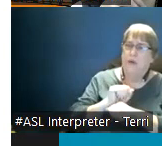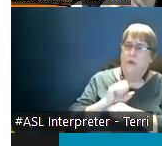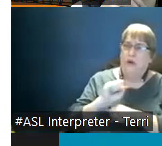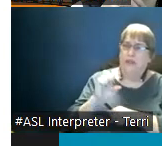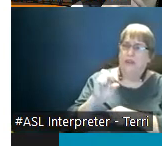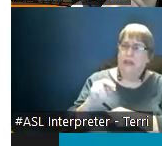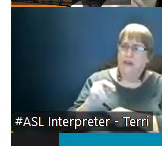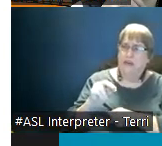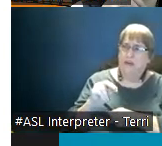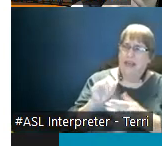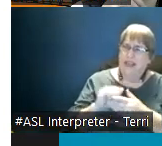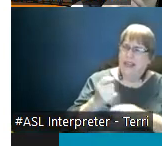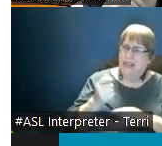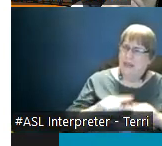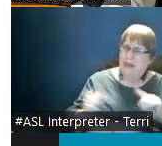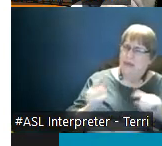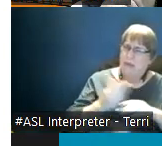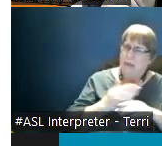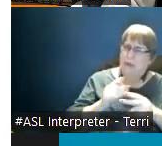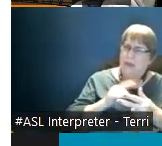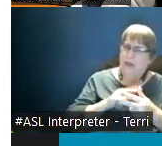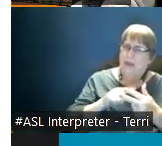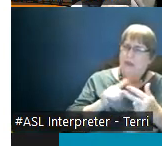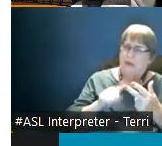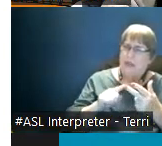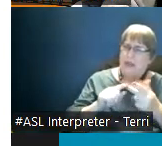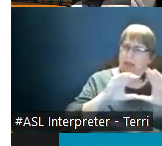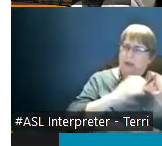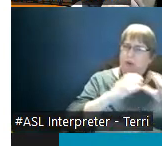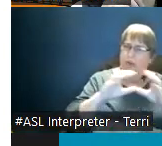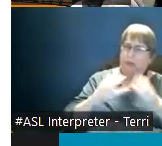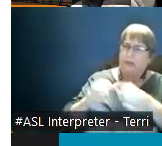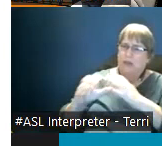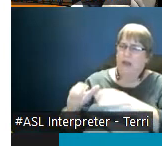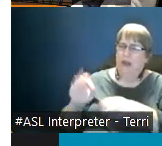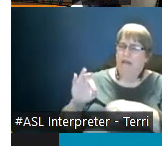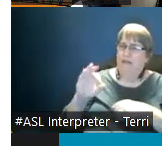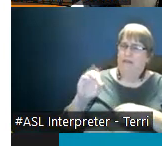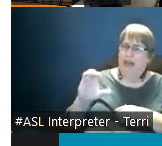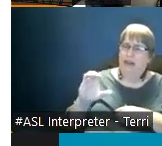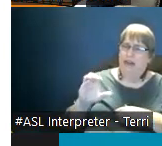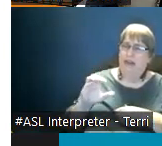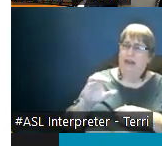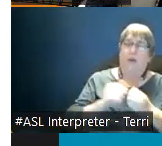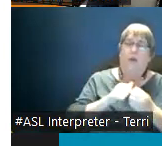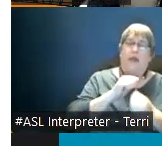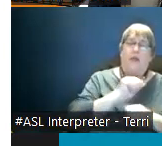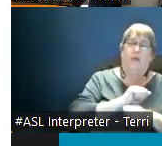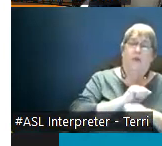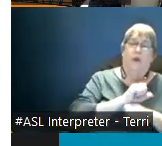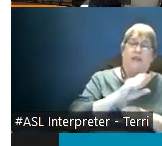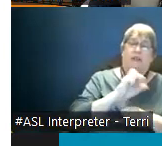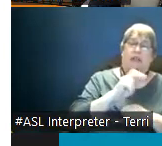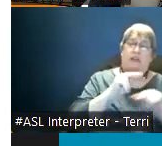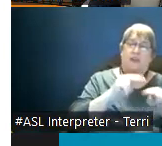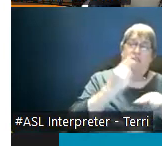a little bit between the different three three classes of faculty uh for example um with workstation observations for